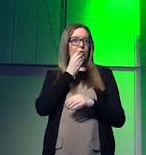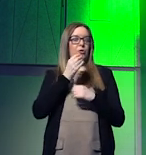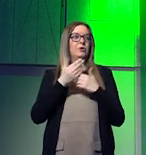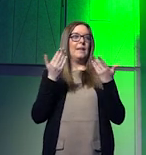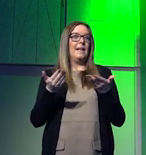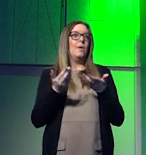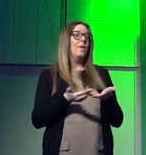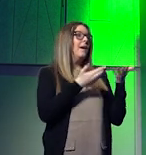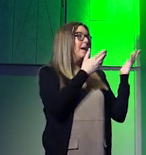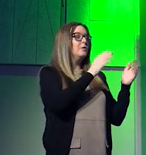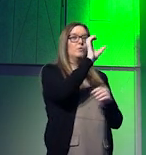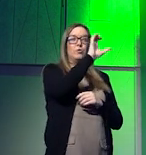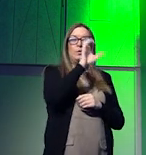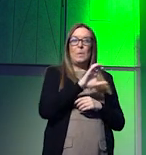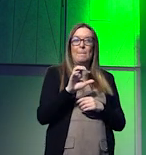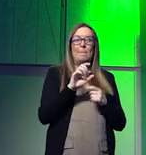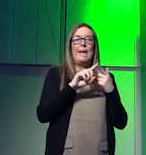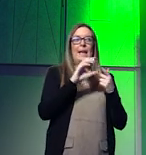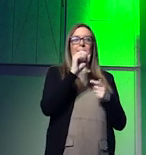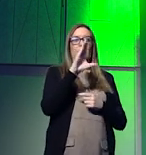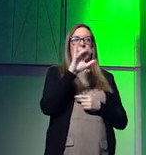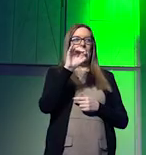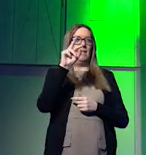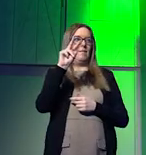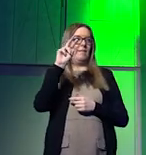over to zoom in the screen and to olivia lazard